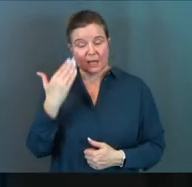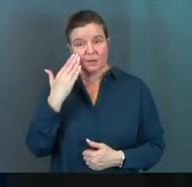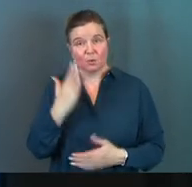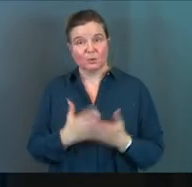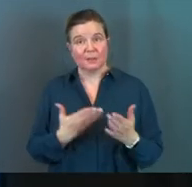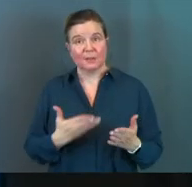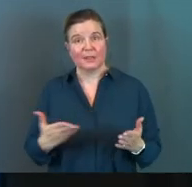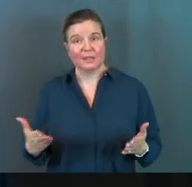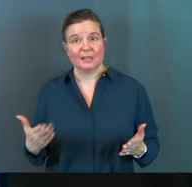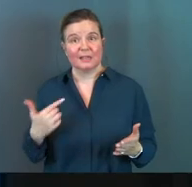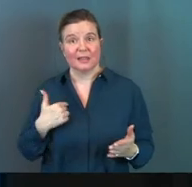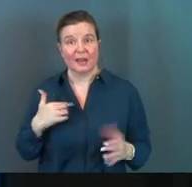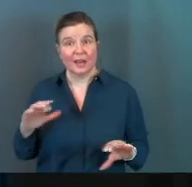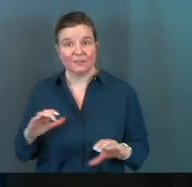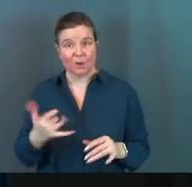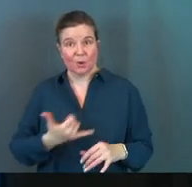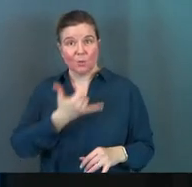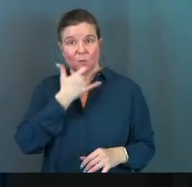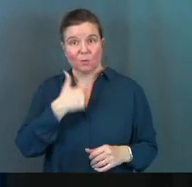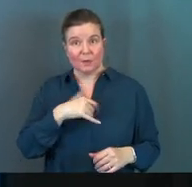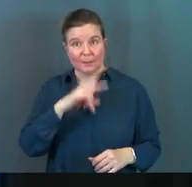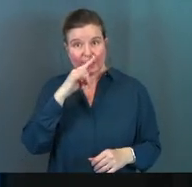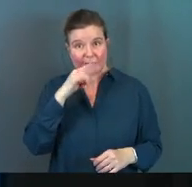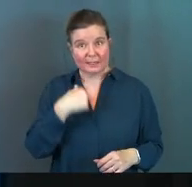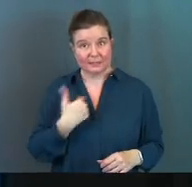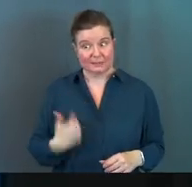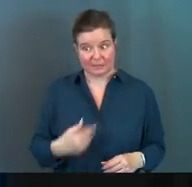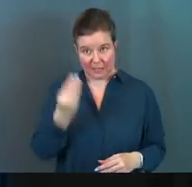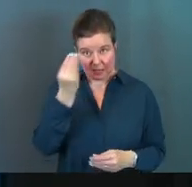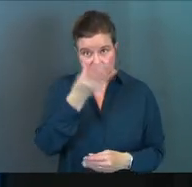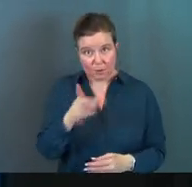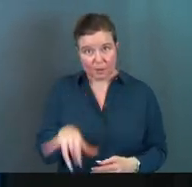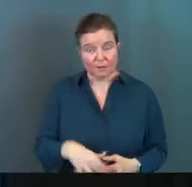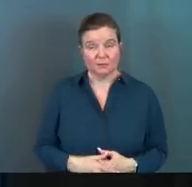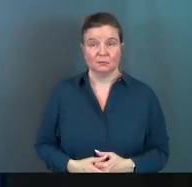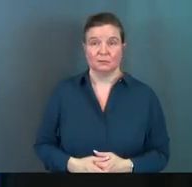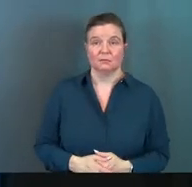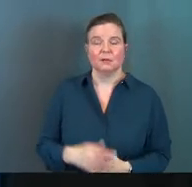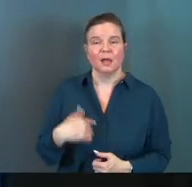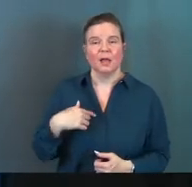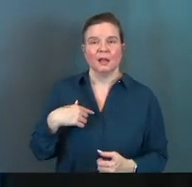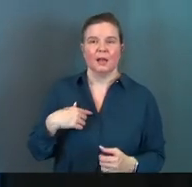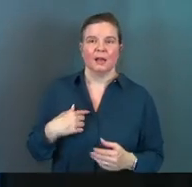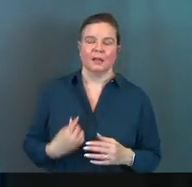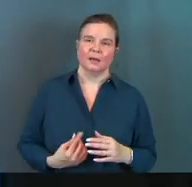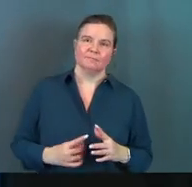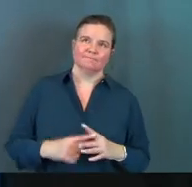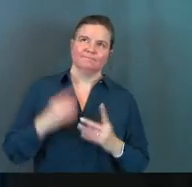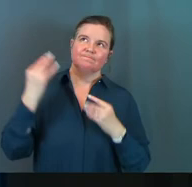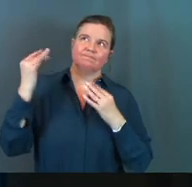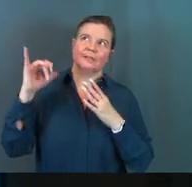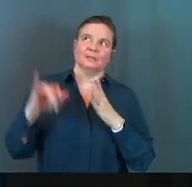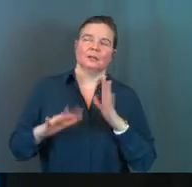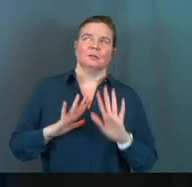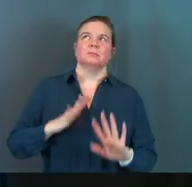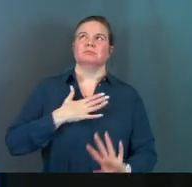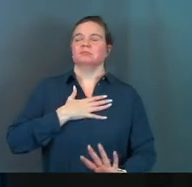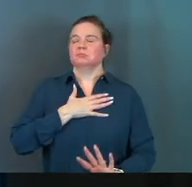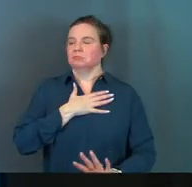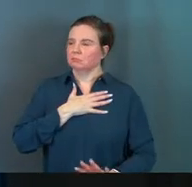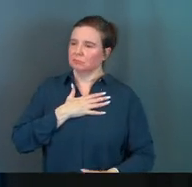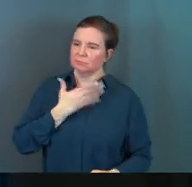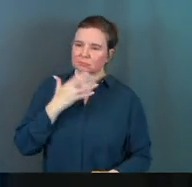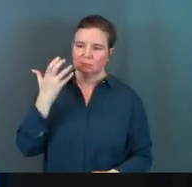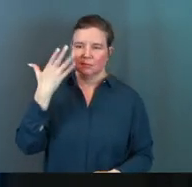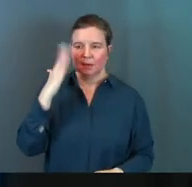know some of the things that I've done wrong with my kids. Can I just tell you that? And I restir some of that stuff up and I'm like, oh God,